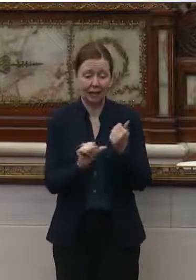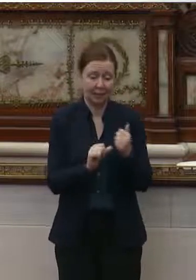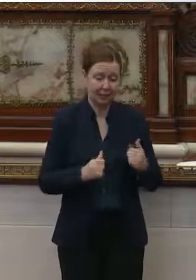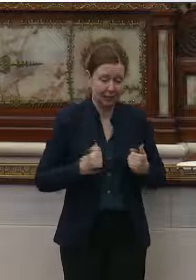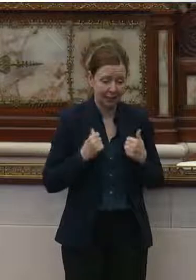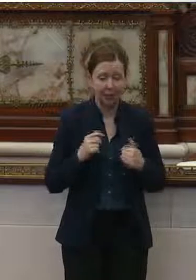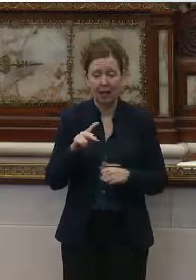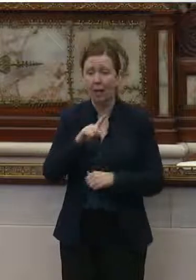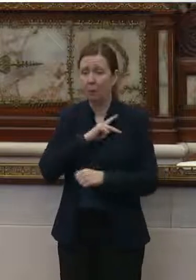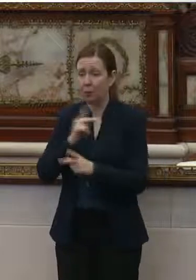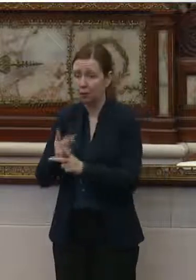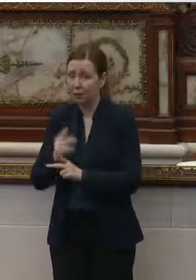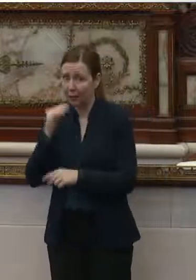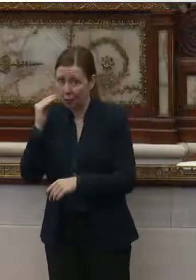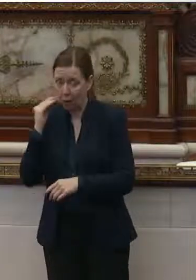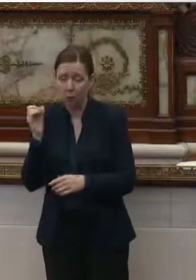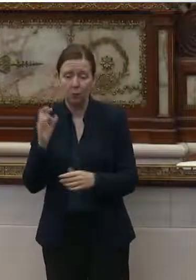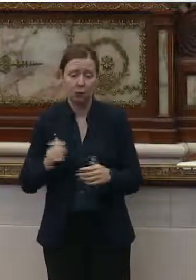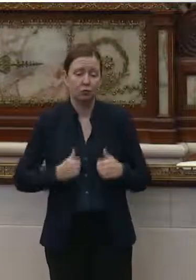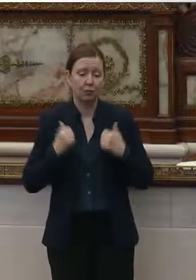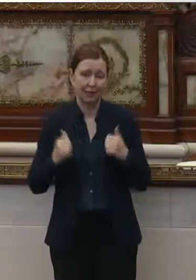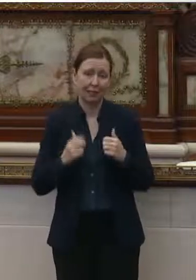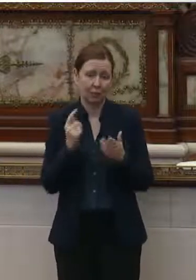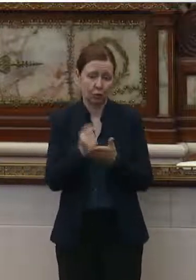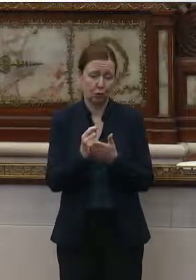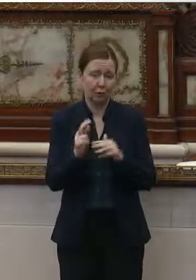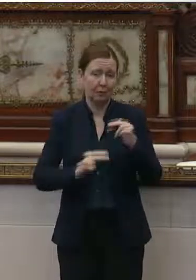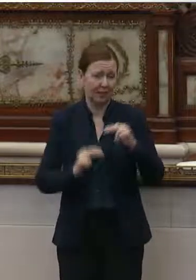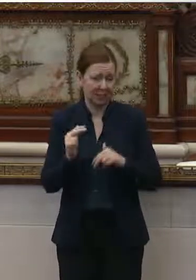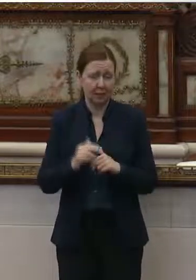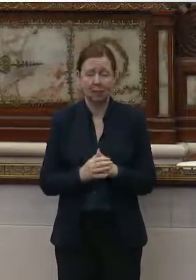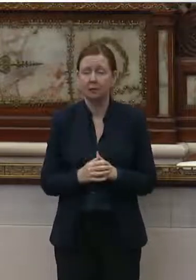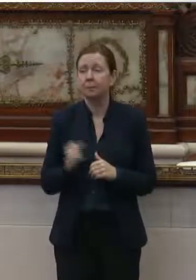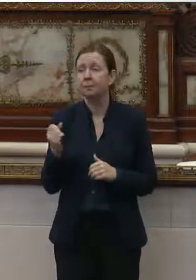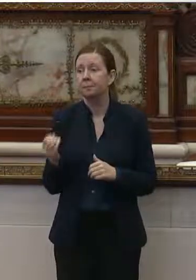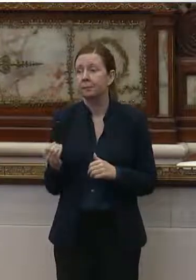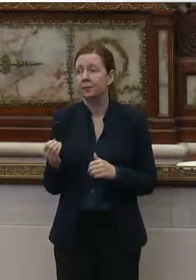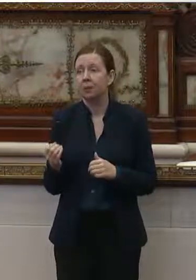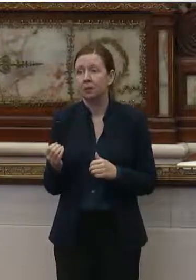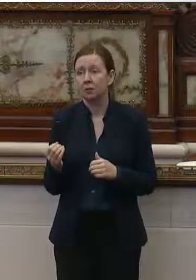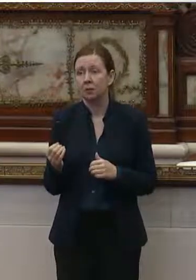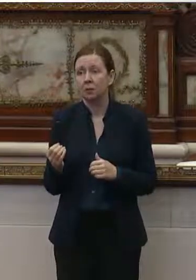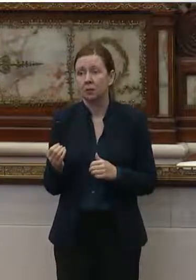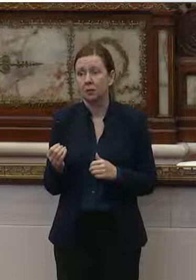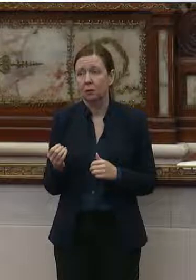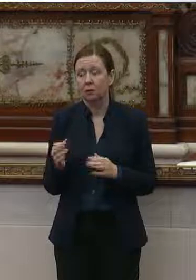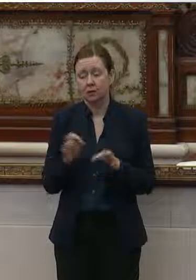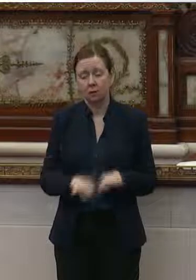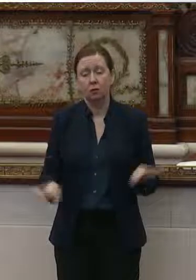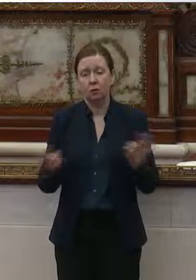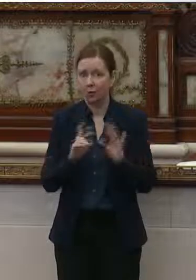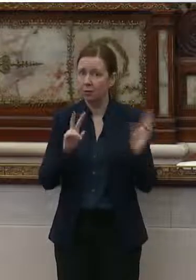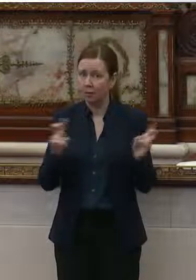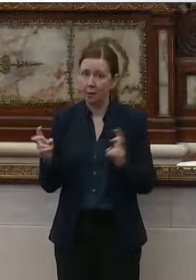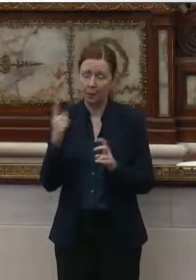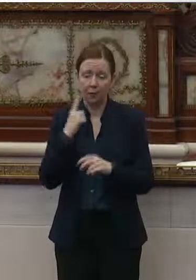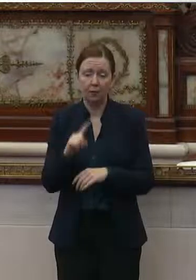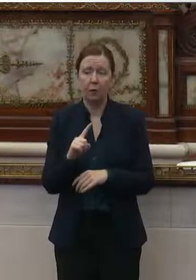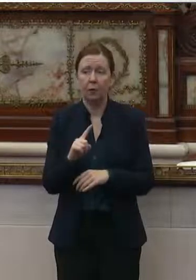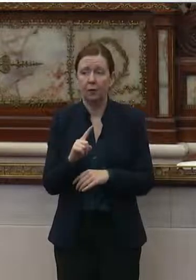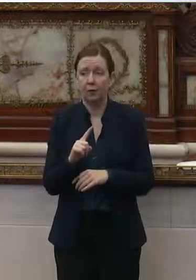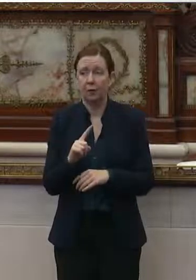and personal care homes or residential treatment facilities. So this is a critical topic for